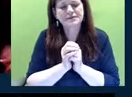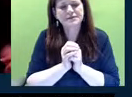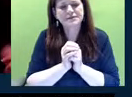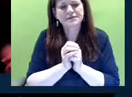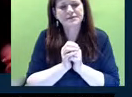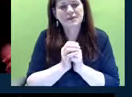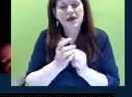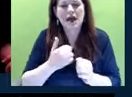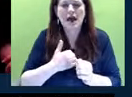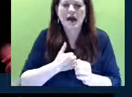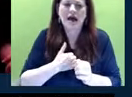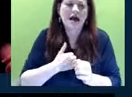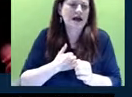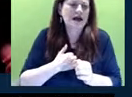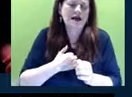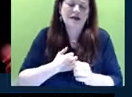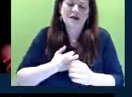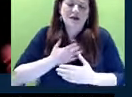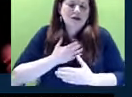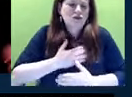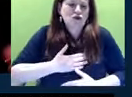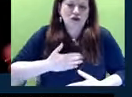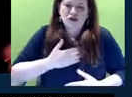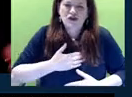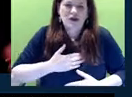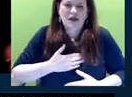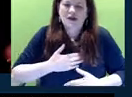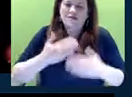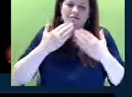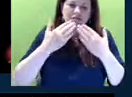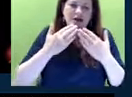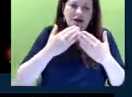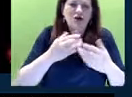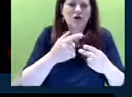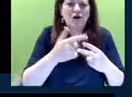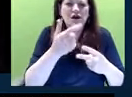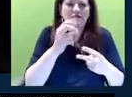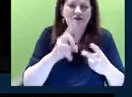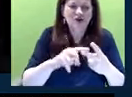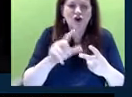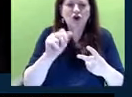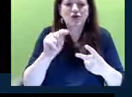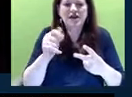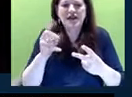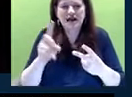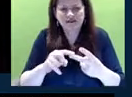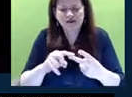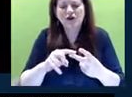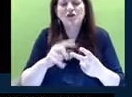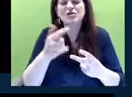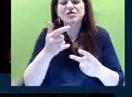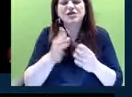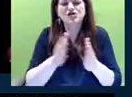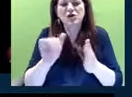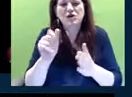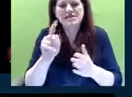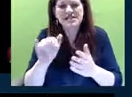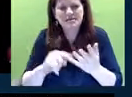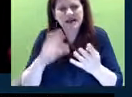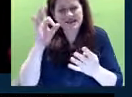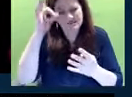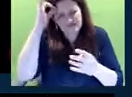I am so, so very grateful to the Governor, the Lieutenant Governor, the General Assembly and our Federal delegation for